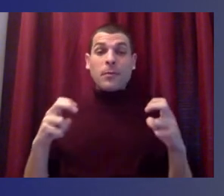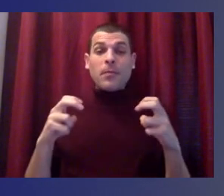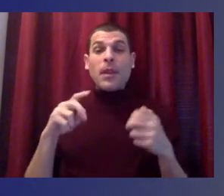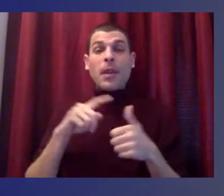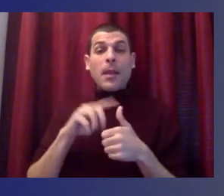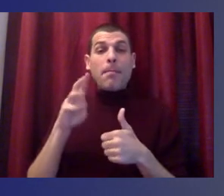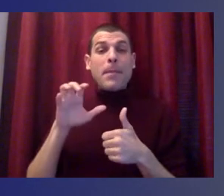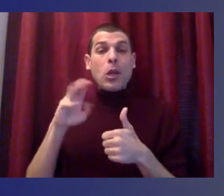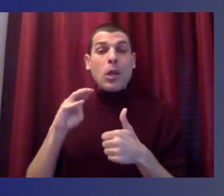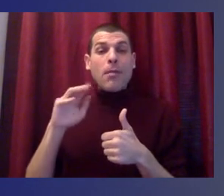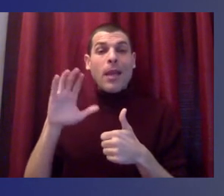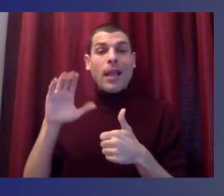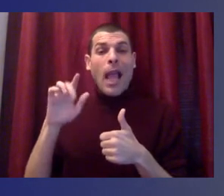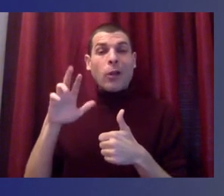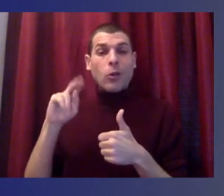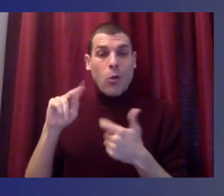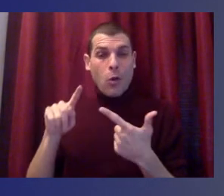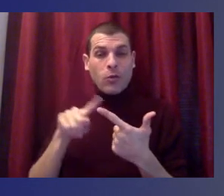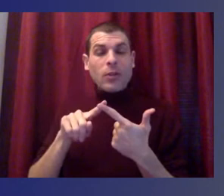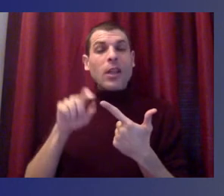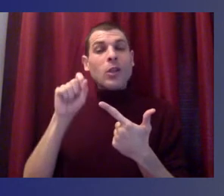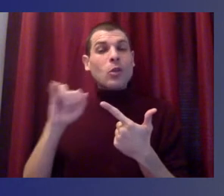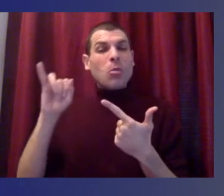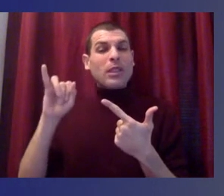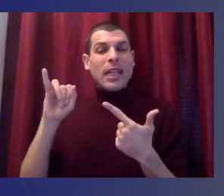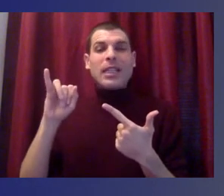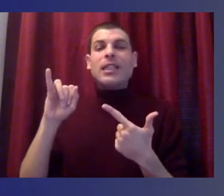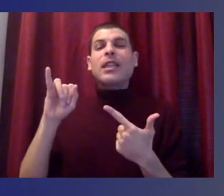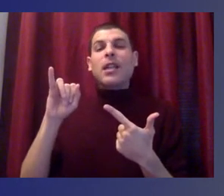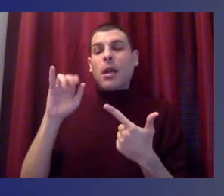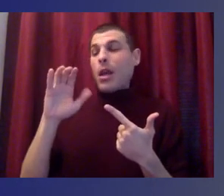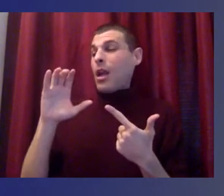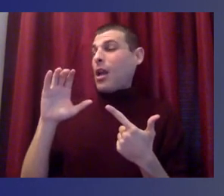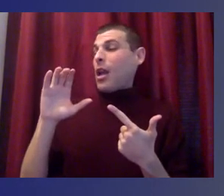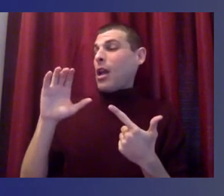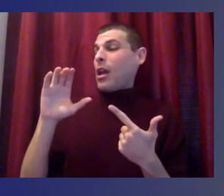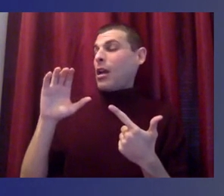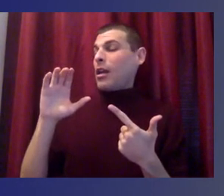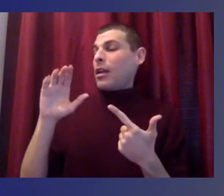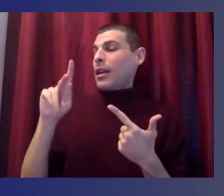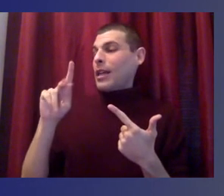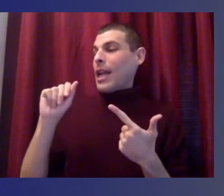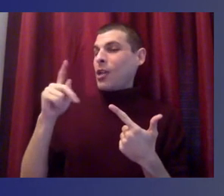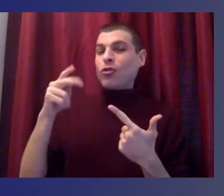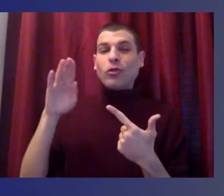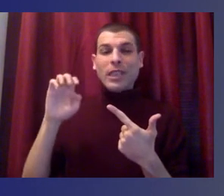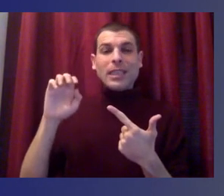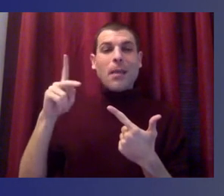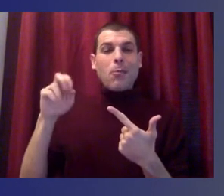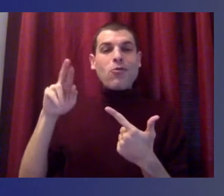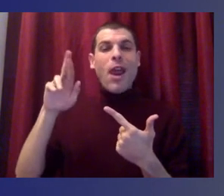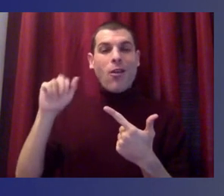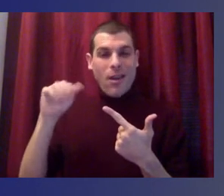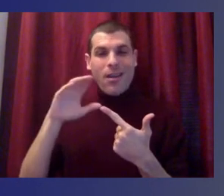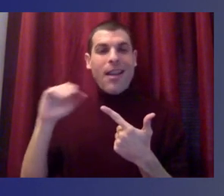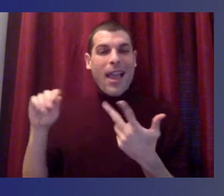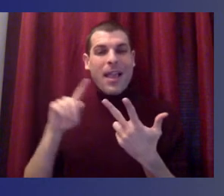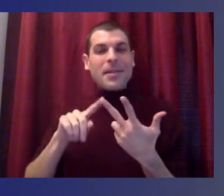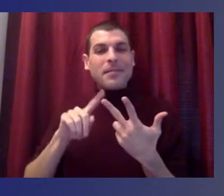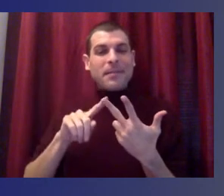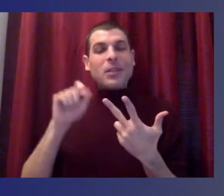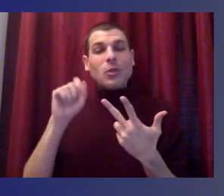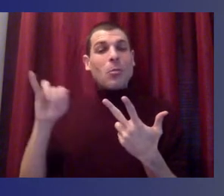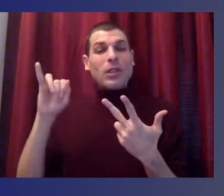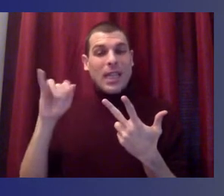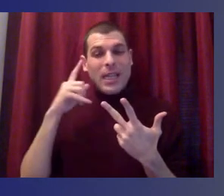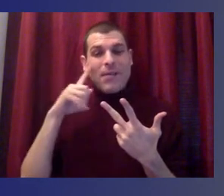Calderon, Superintendent for Gresham Barlow, Dr. Catrice Pereira, and Portland Public Schools Superintendent, Dr. Guadalupe